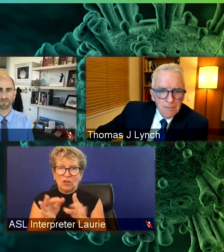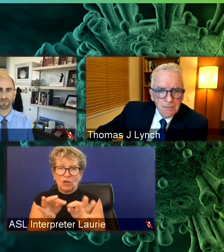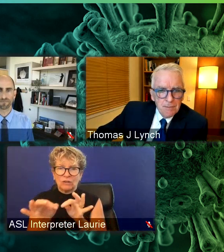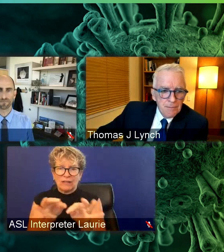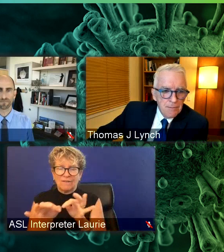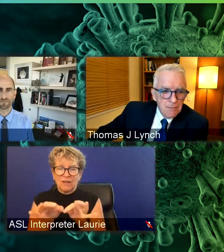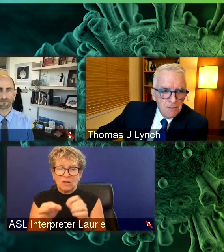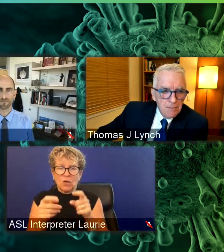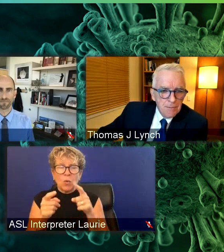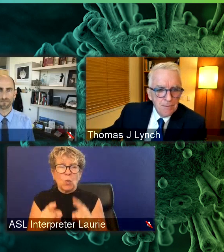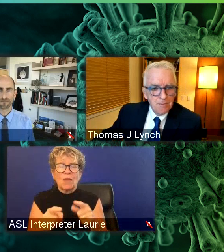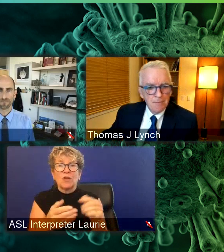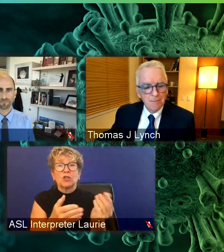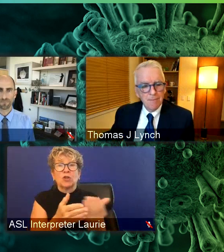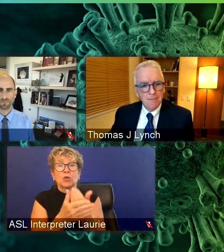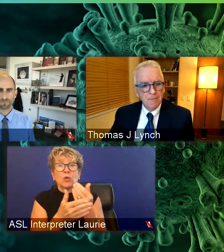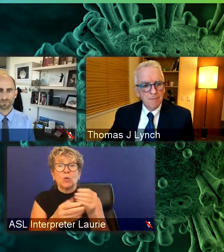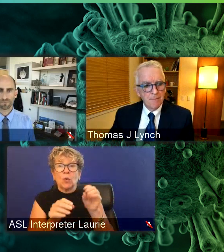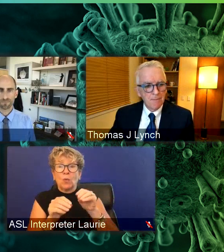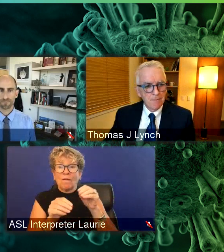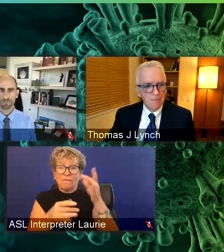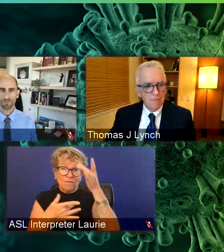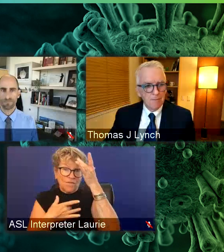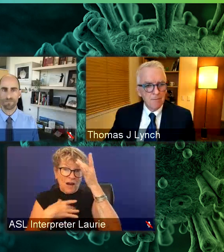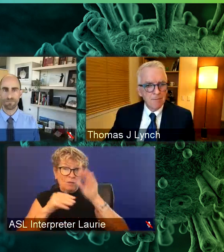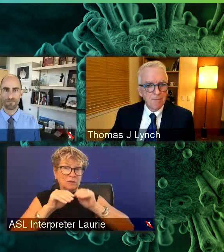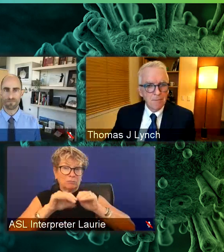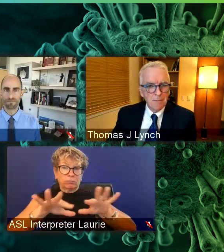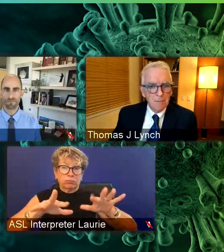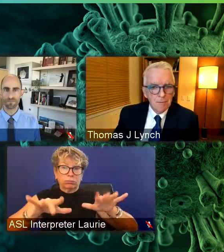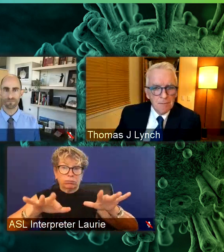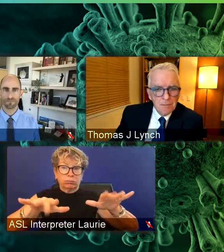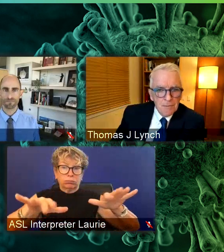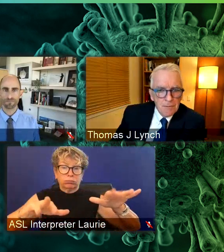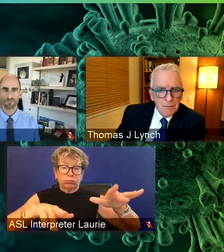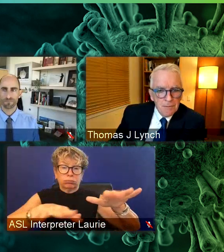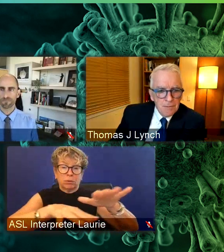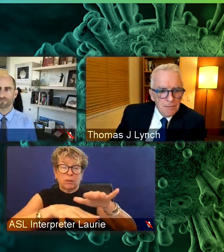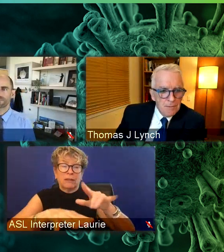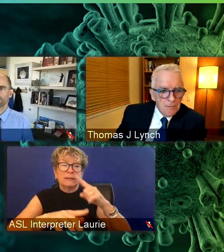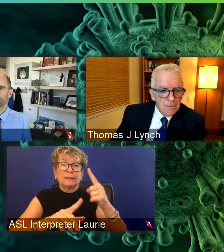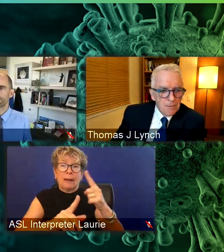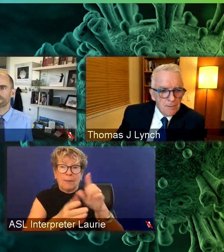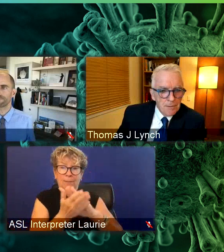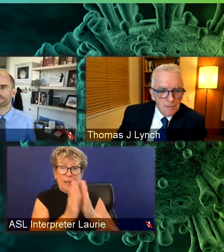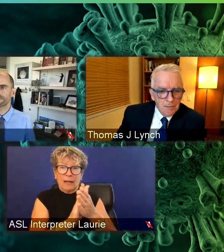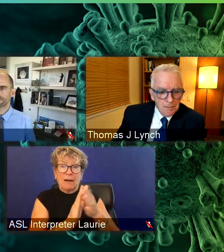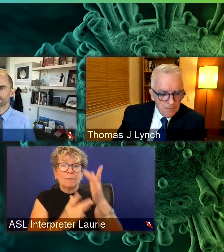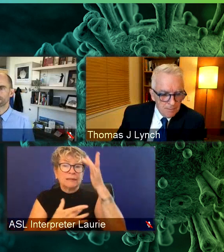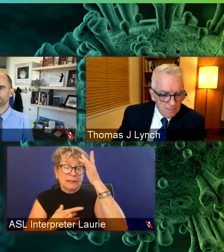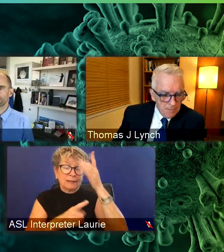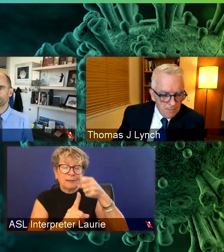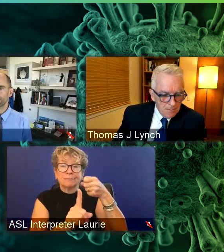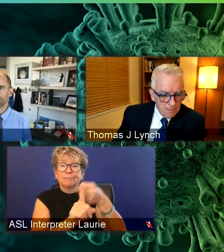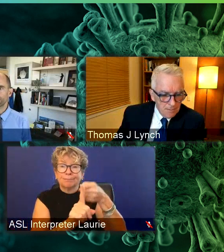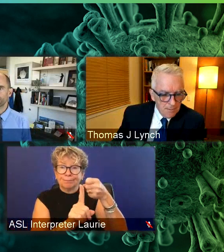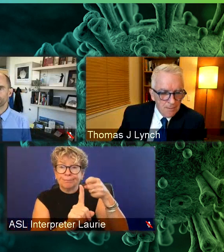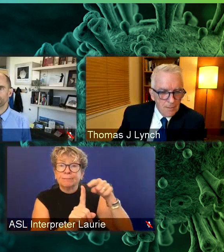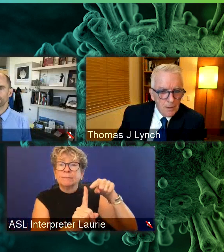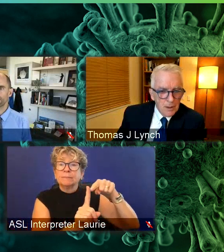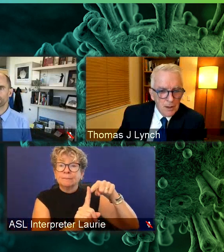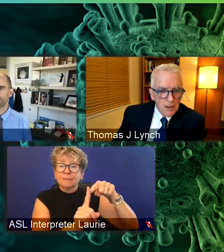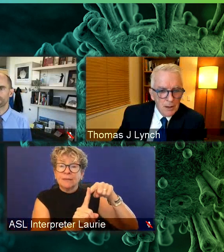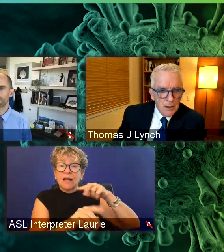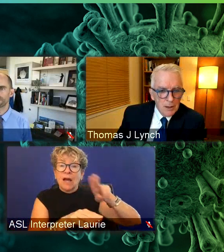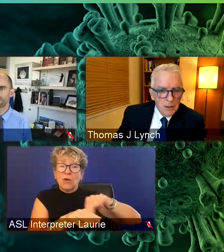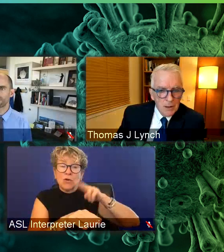virus in the population. You have someone who's infected. And then given kind of normal behavior patterns, et cetera, they're